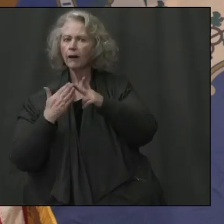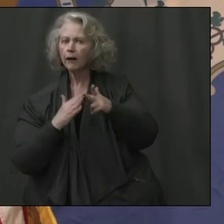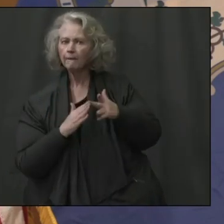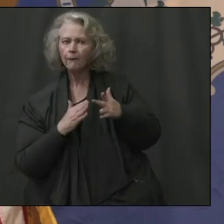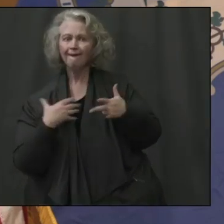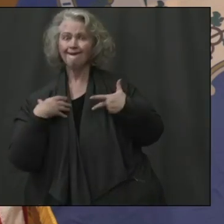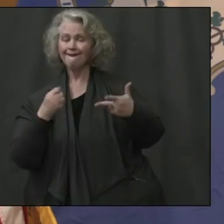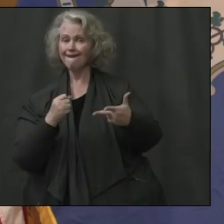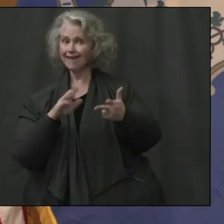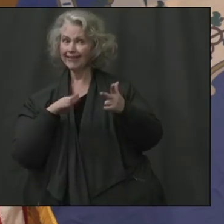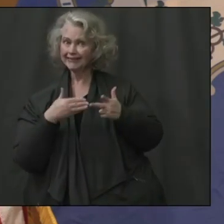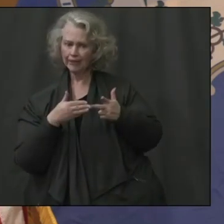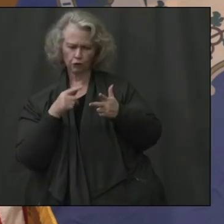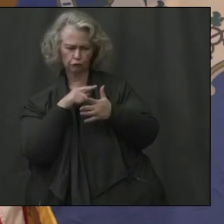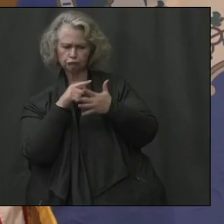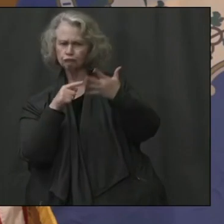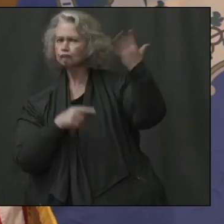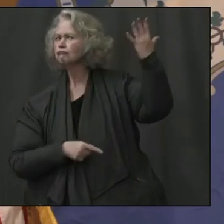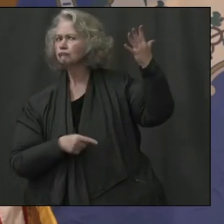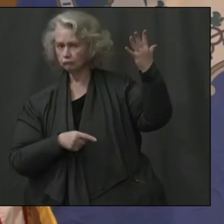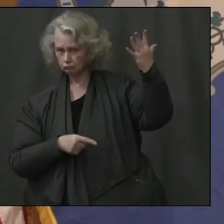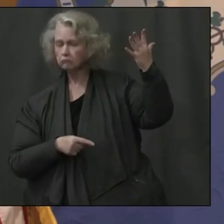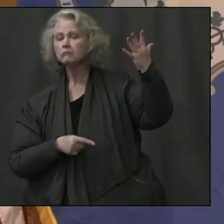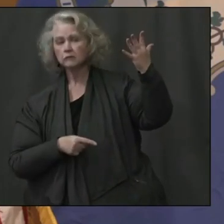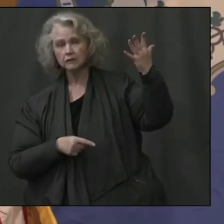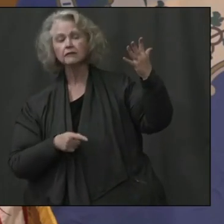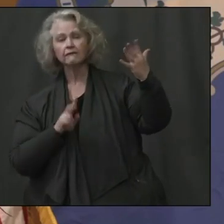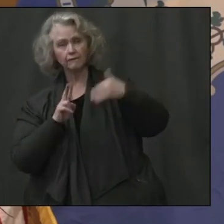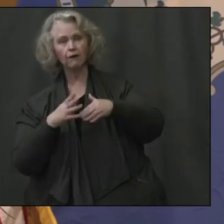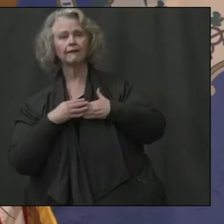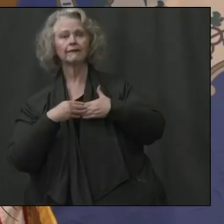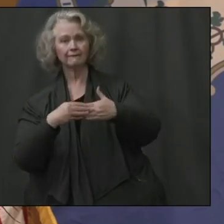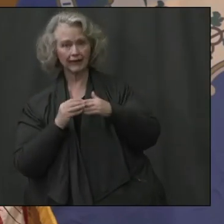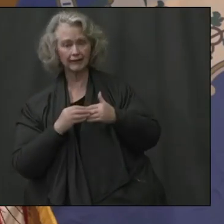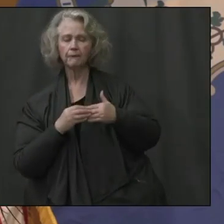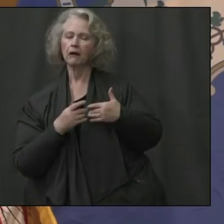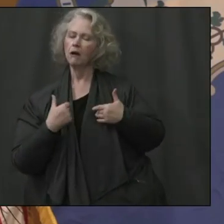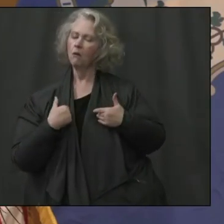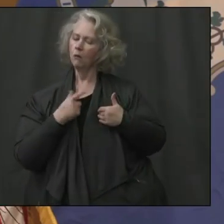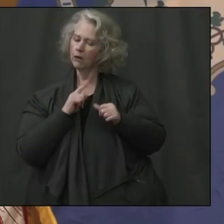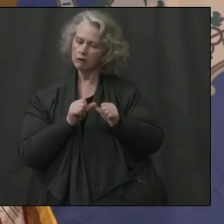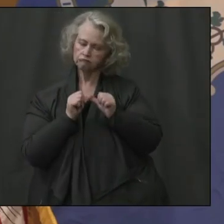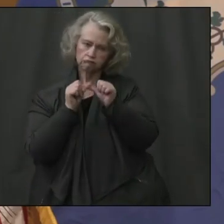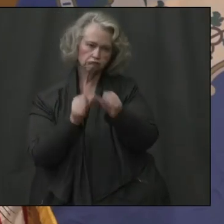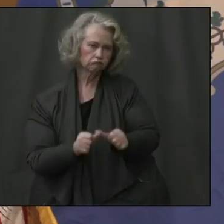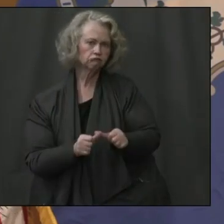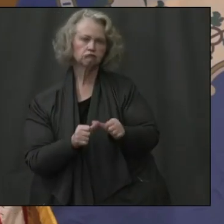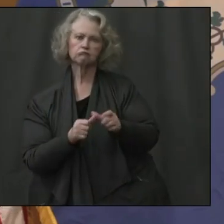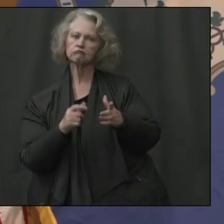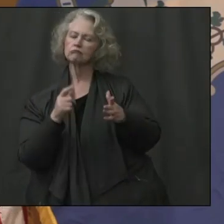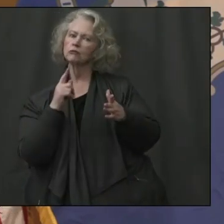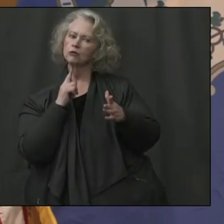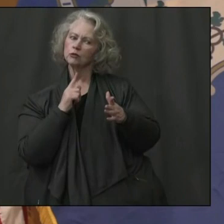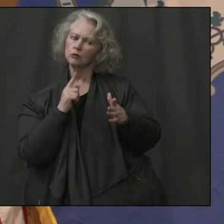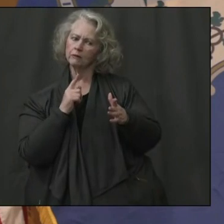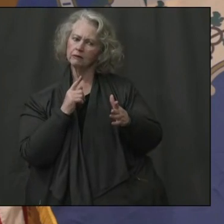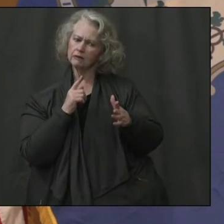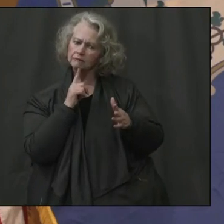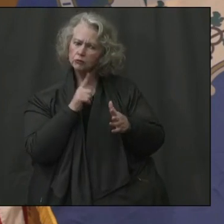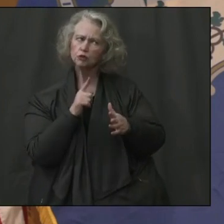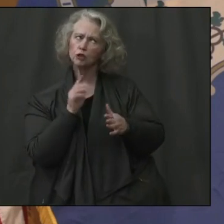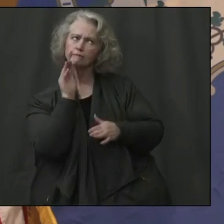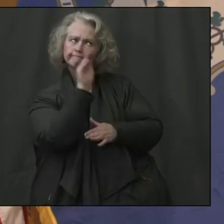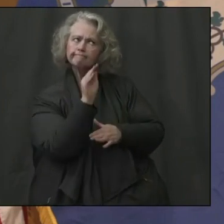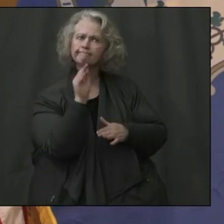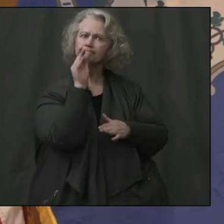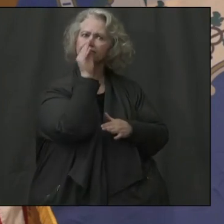that are part of our, our health care system. Um, so we will continue, obviously, to impress upon the delegation, um, and to